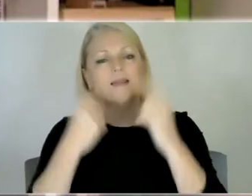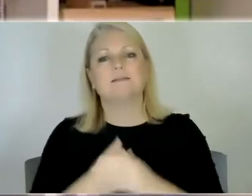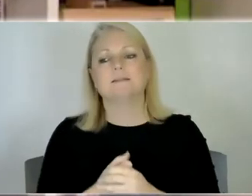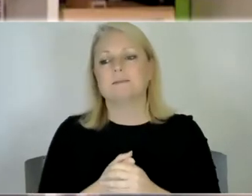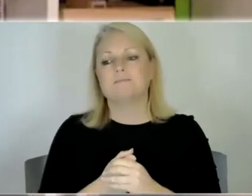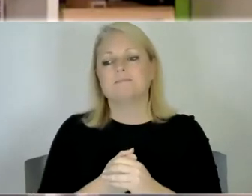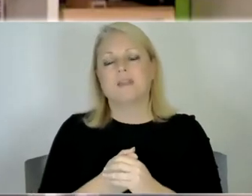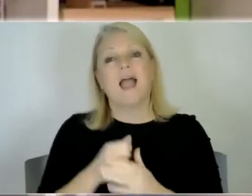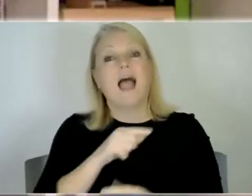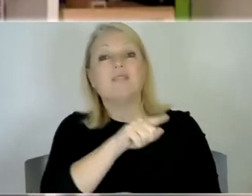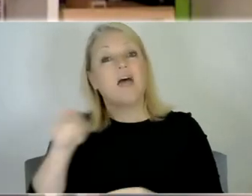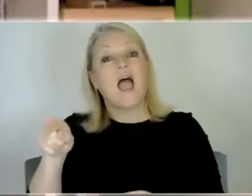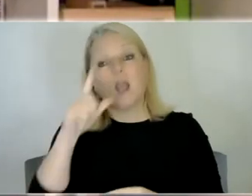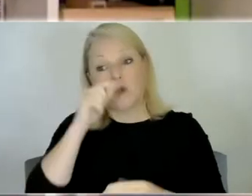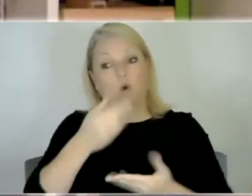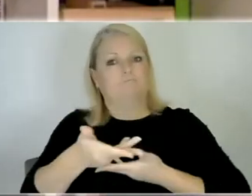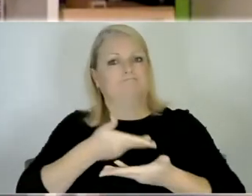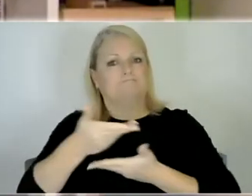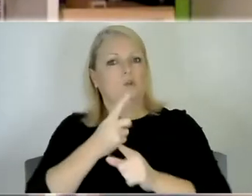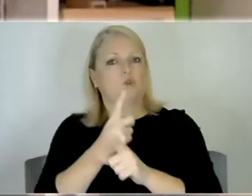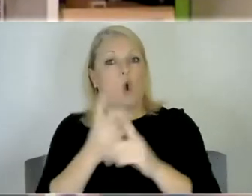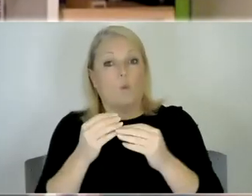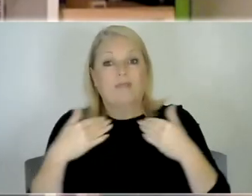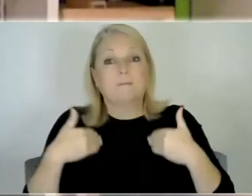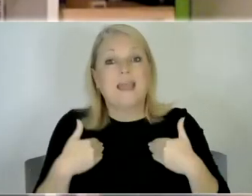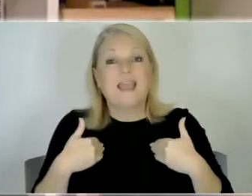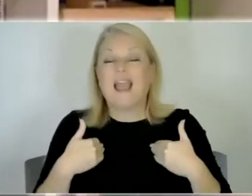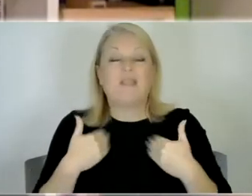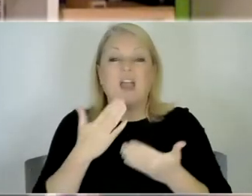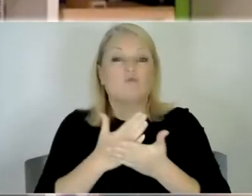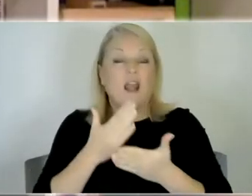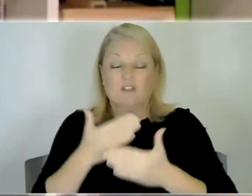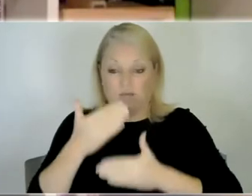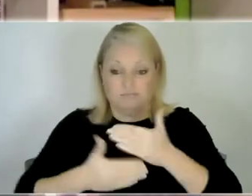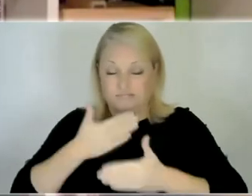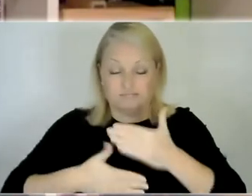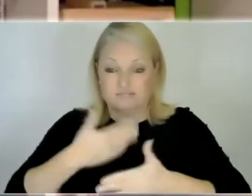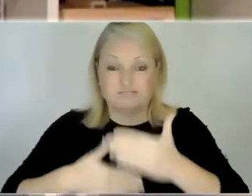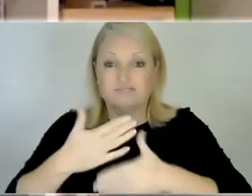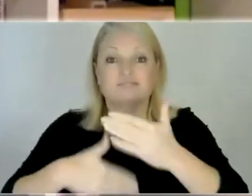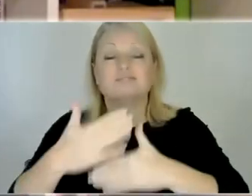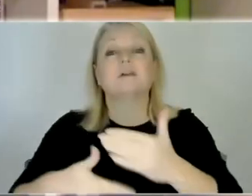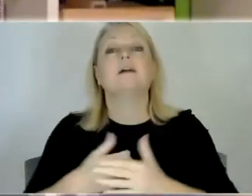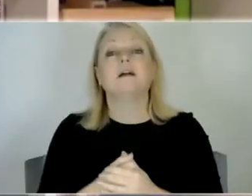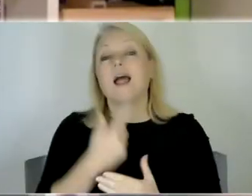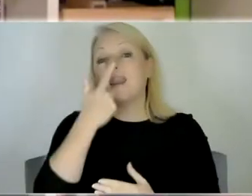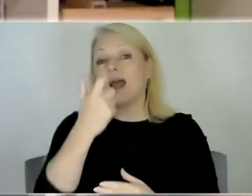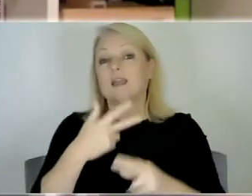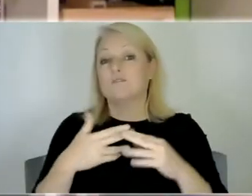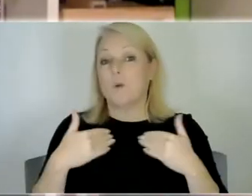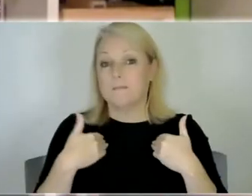better conversations with me and from there it just seemed to snowball and turn into something a lot more. been lucky to